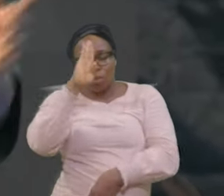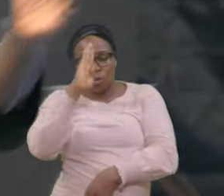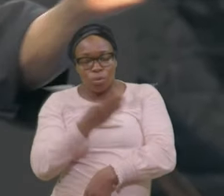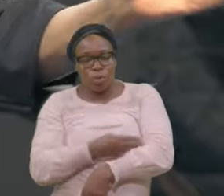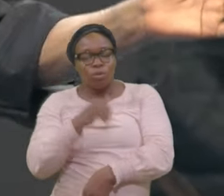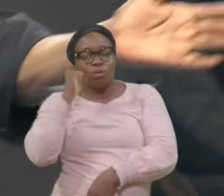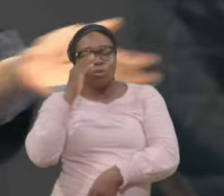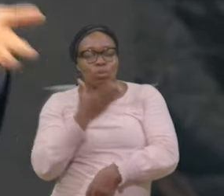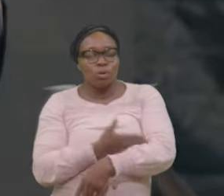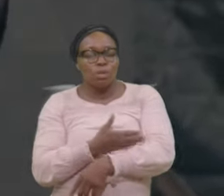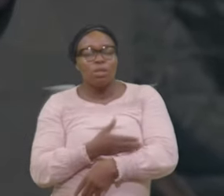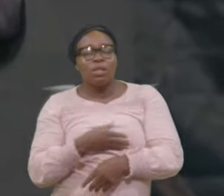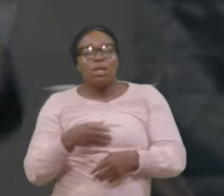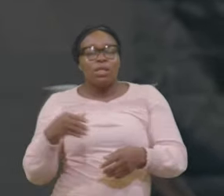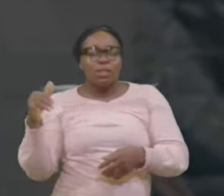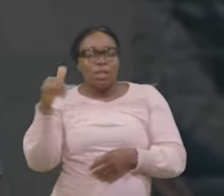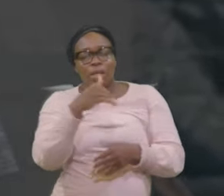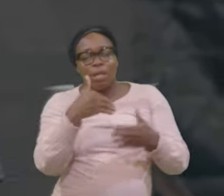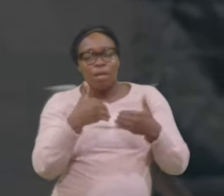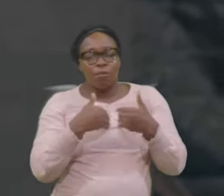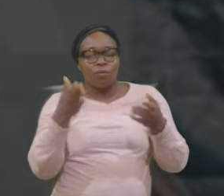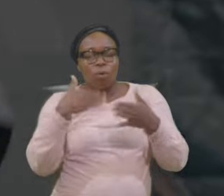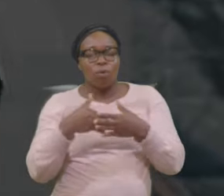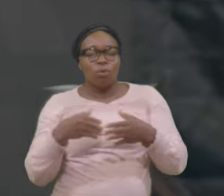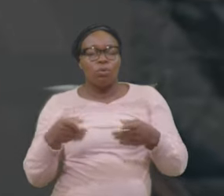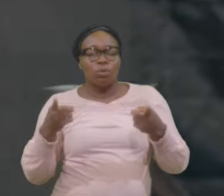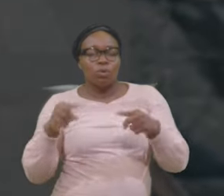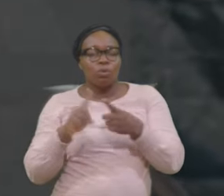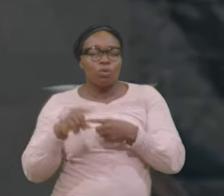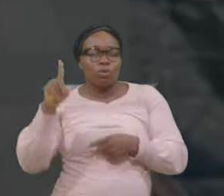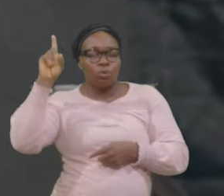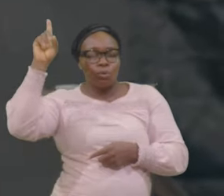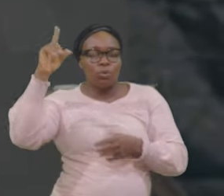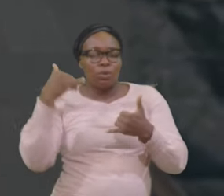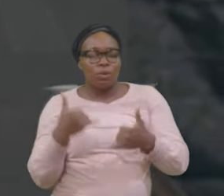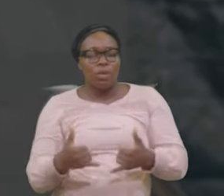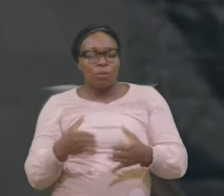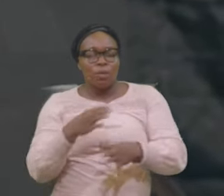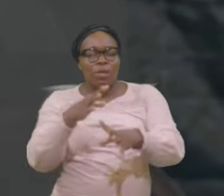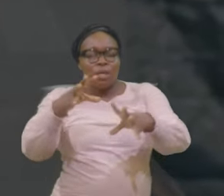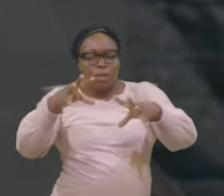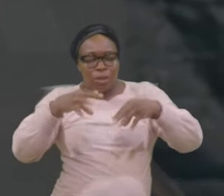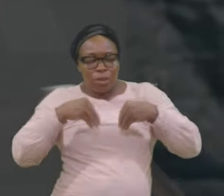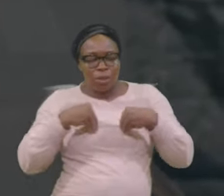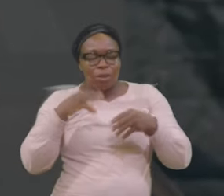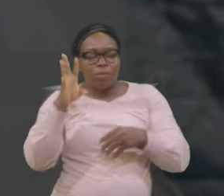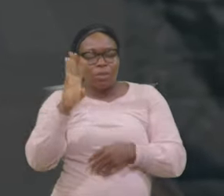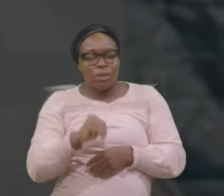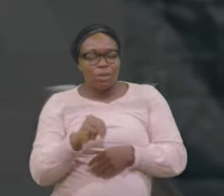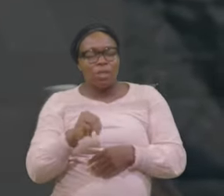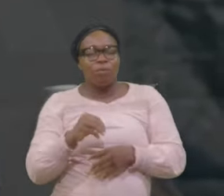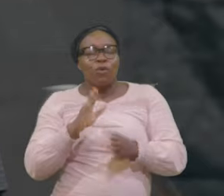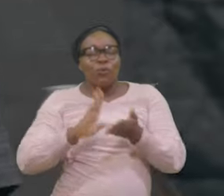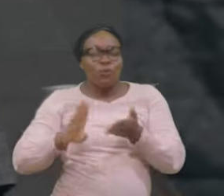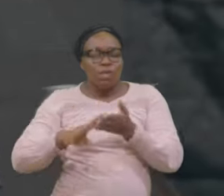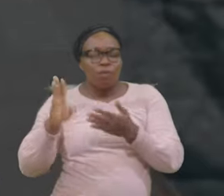daughter They have All come Unto you Now Receive Them Forgive Them In